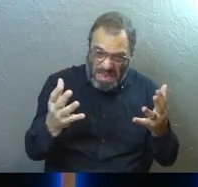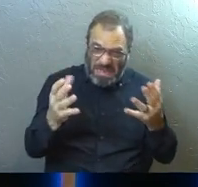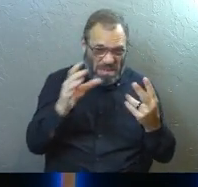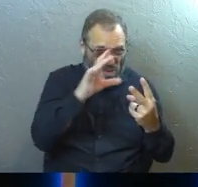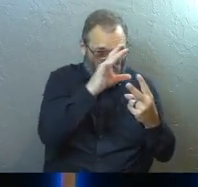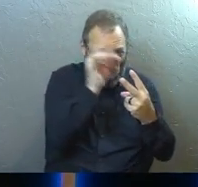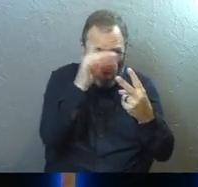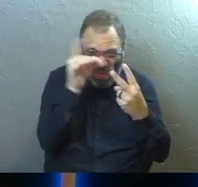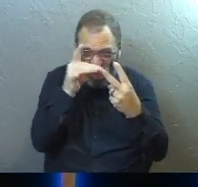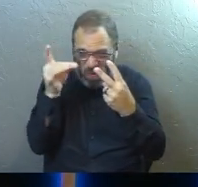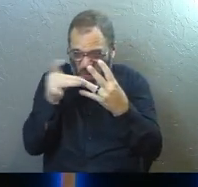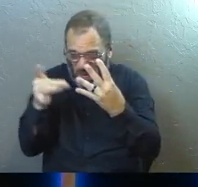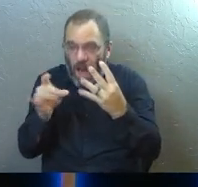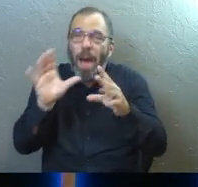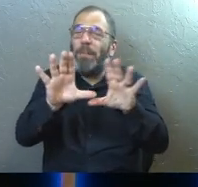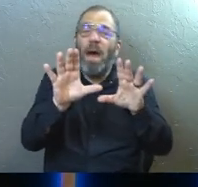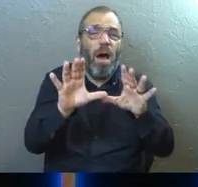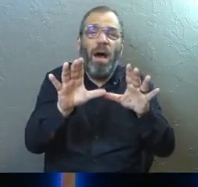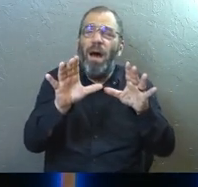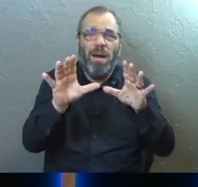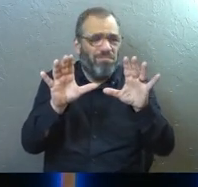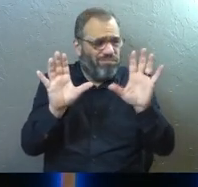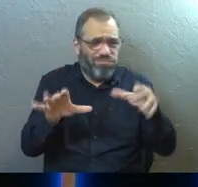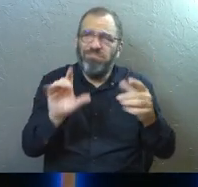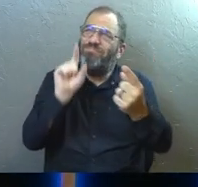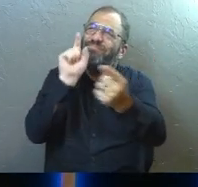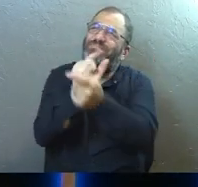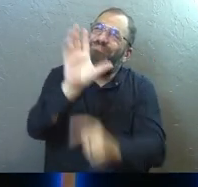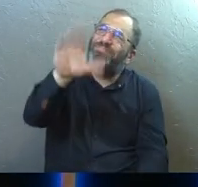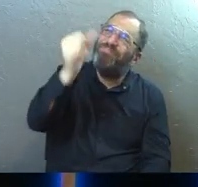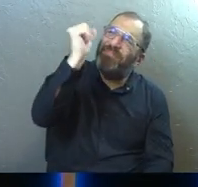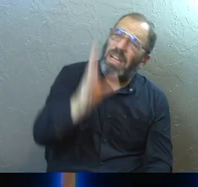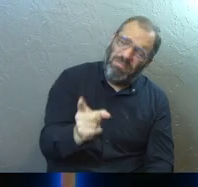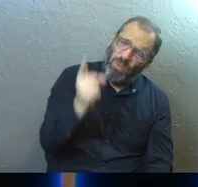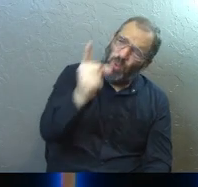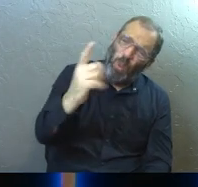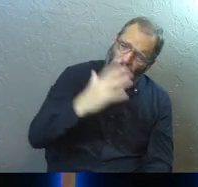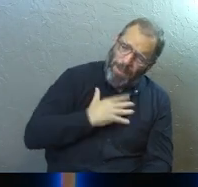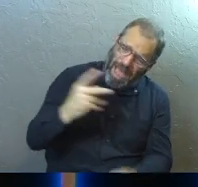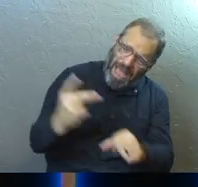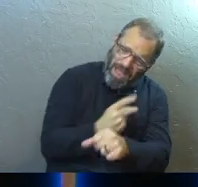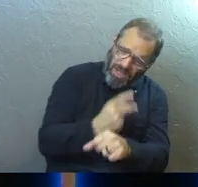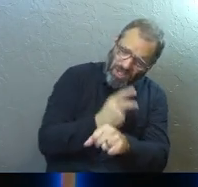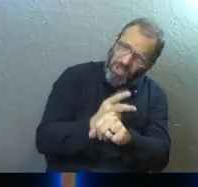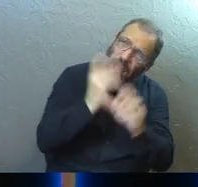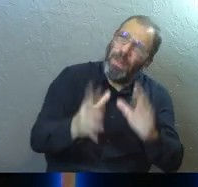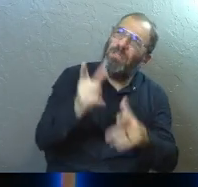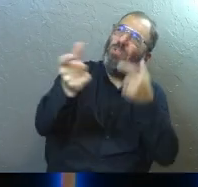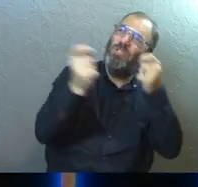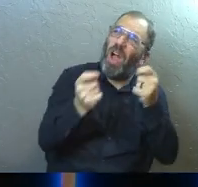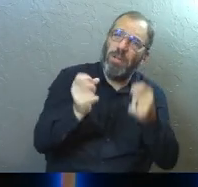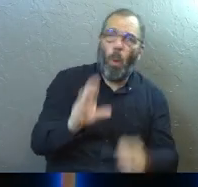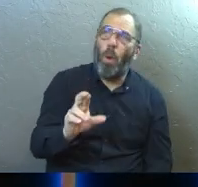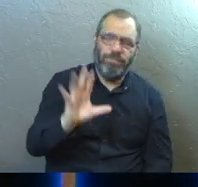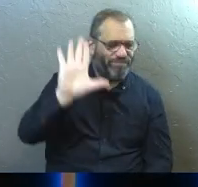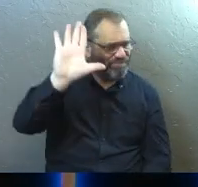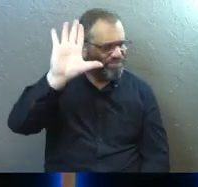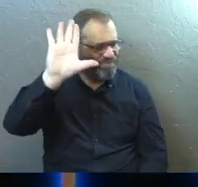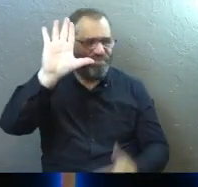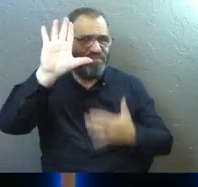little choices? Of course there are. But ultimately, we come to God and we say, you are my shepherd and you are in charge or you're not.